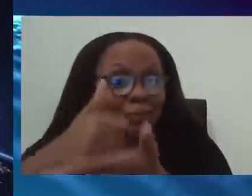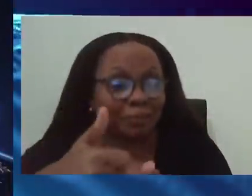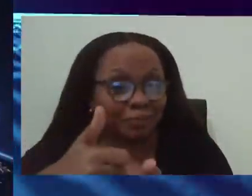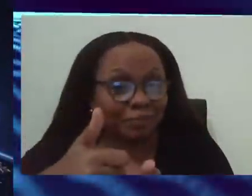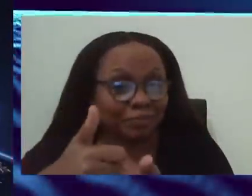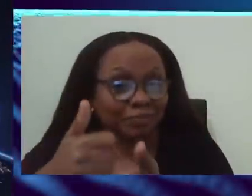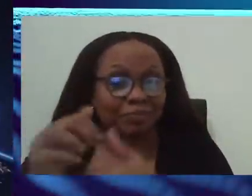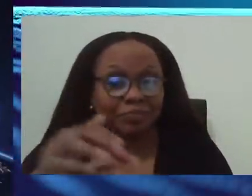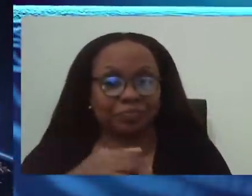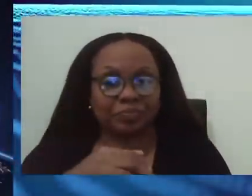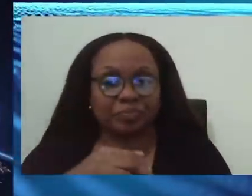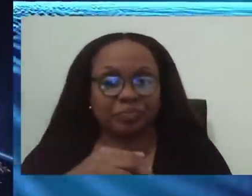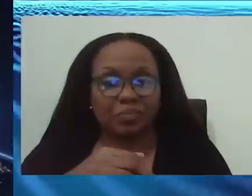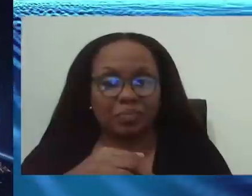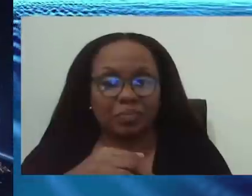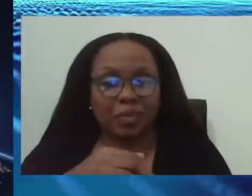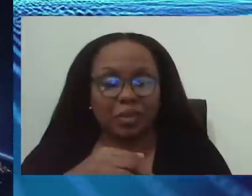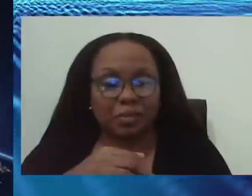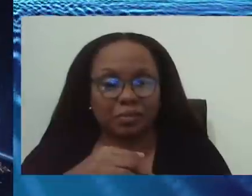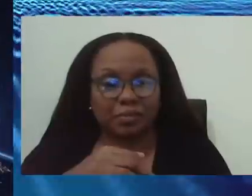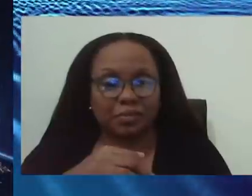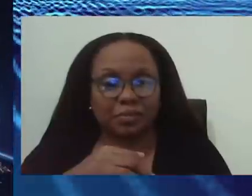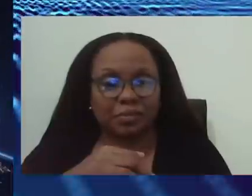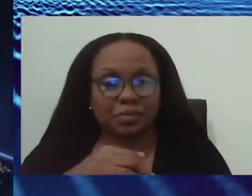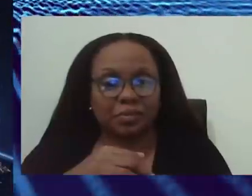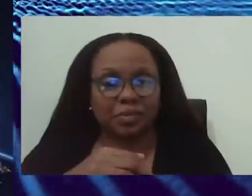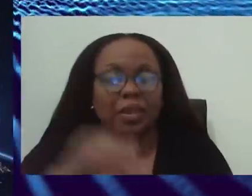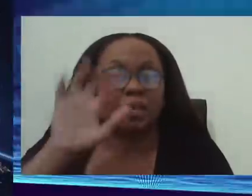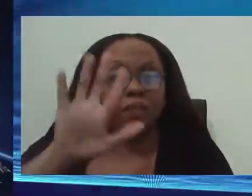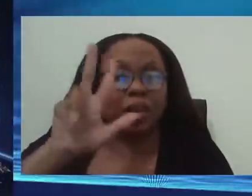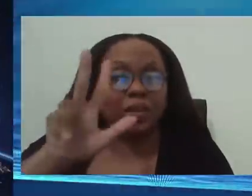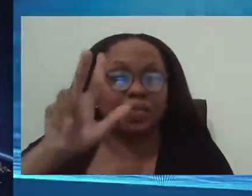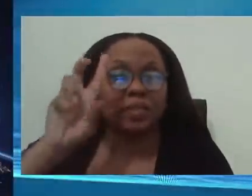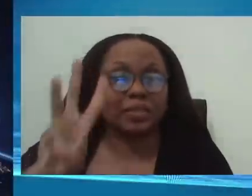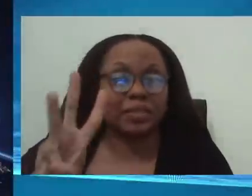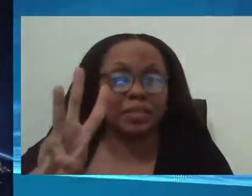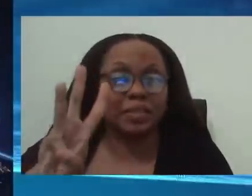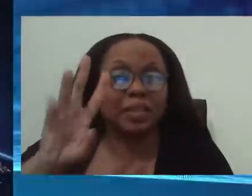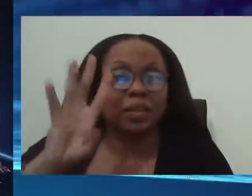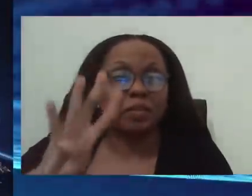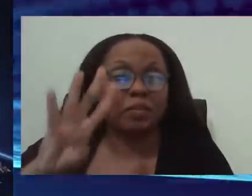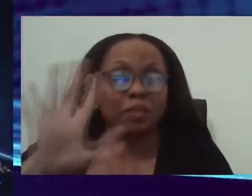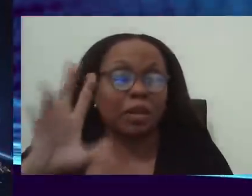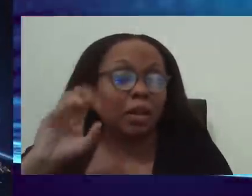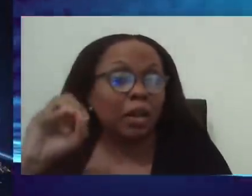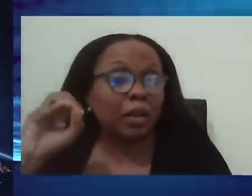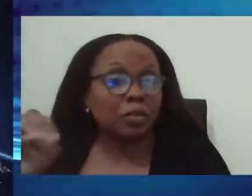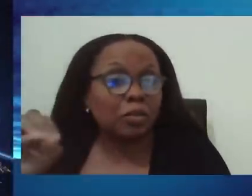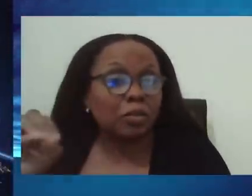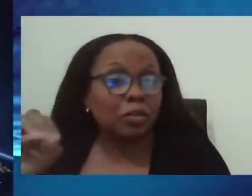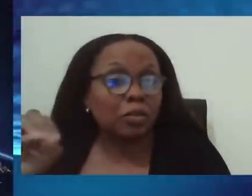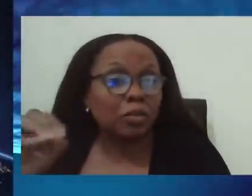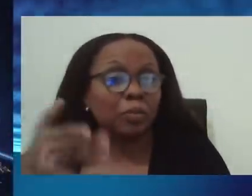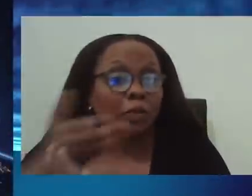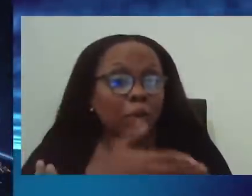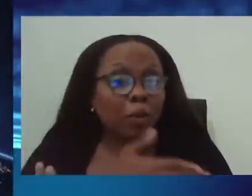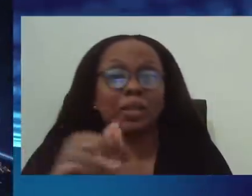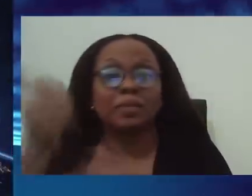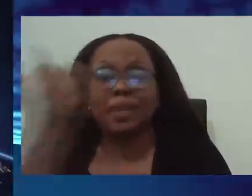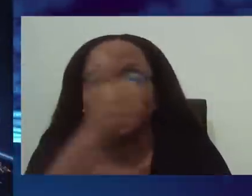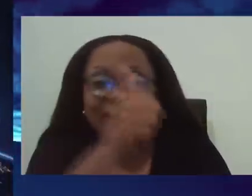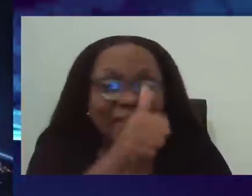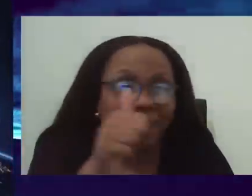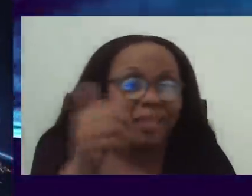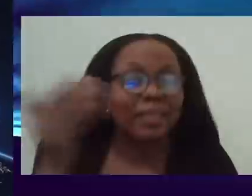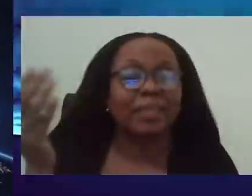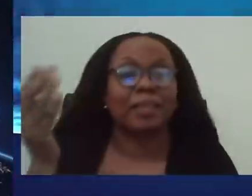original 536-4500 for COVID queries, that's anything related to COVID,